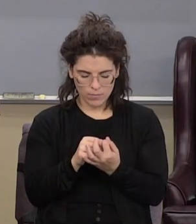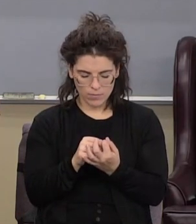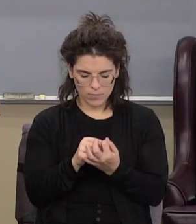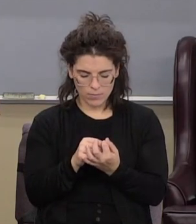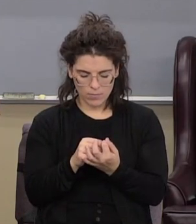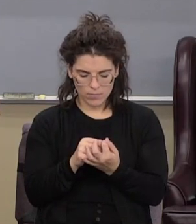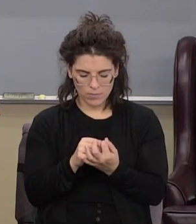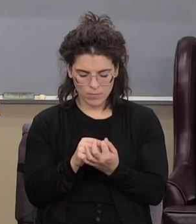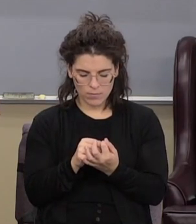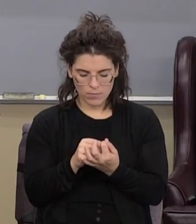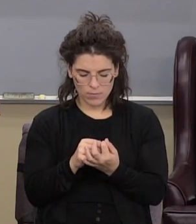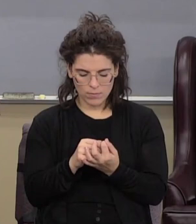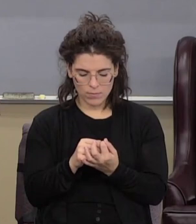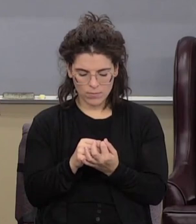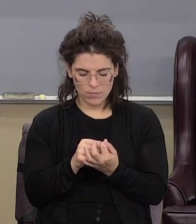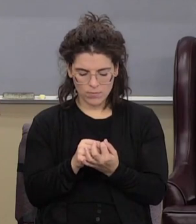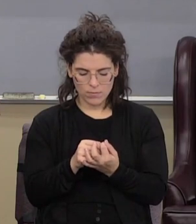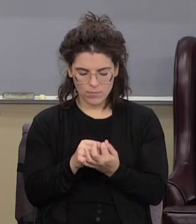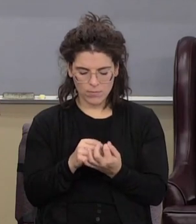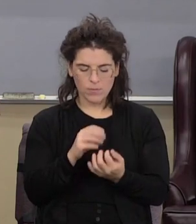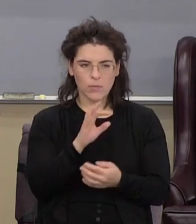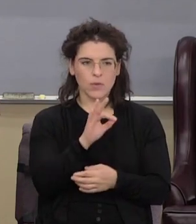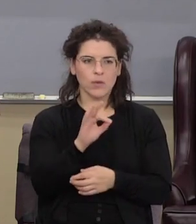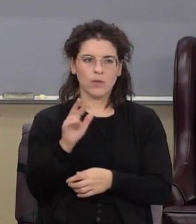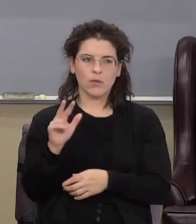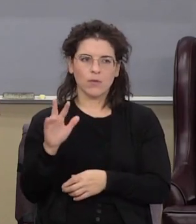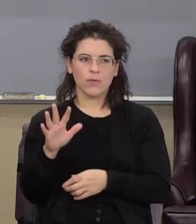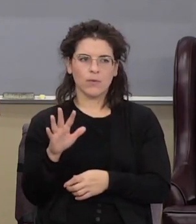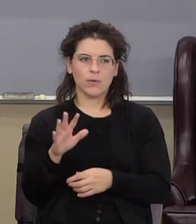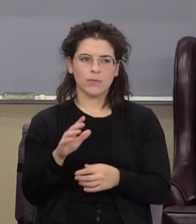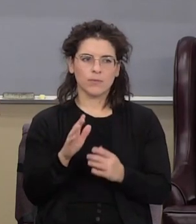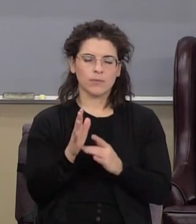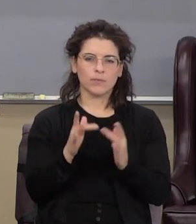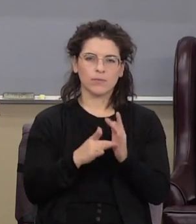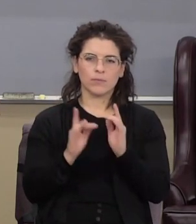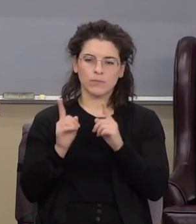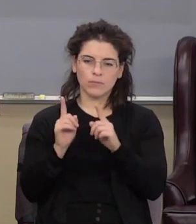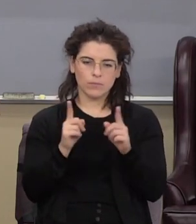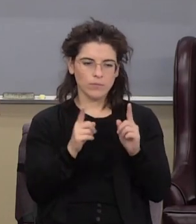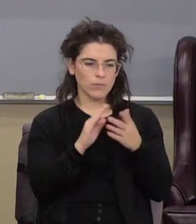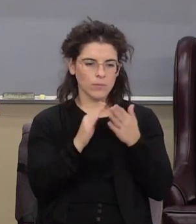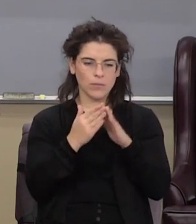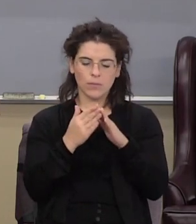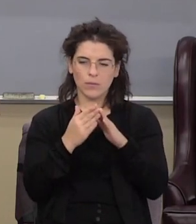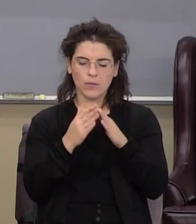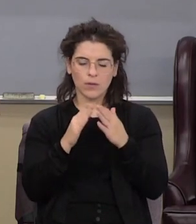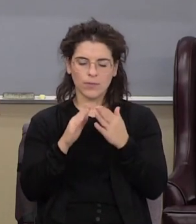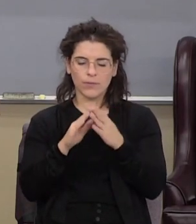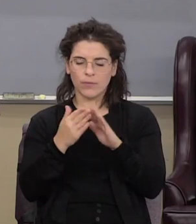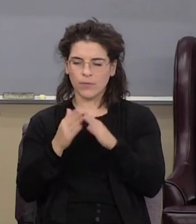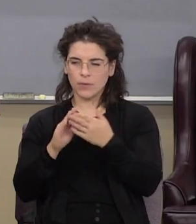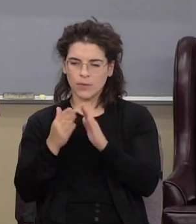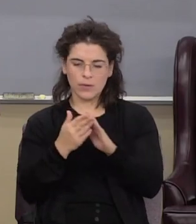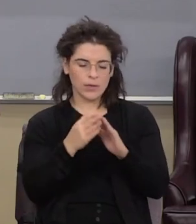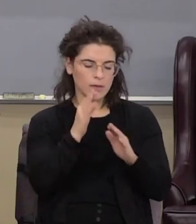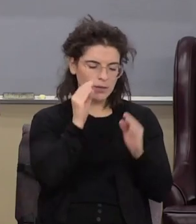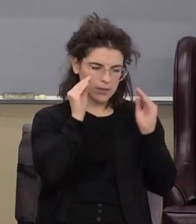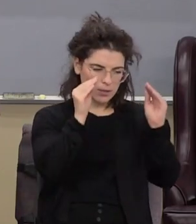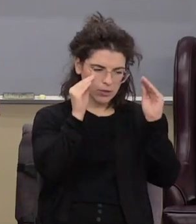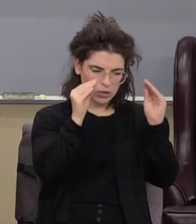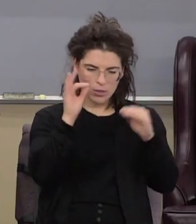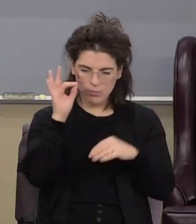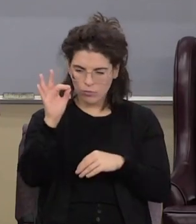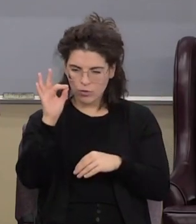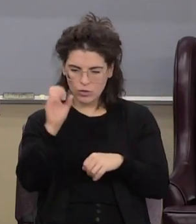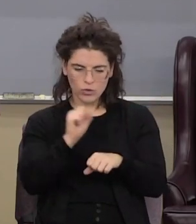verse 35 Jesus went about all the cities and villages teaching in their synagogues and preaching the gospel of the